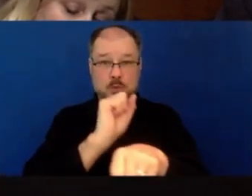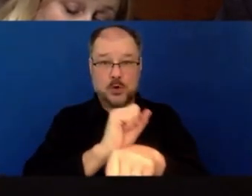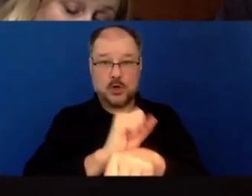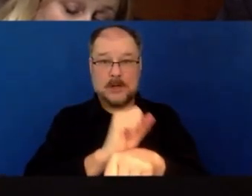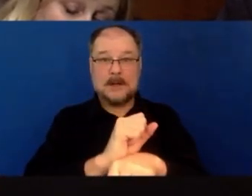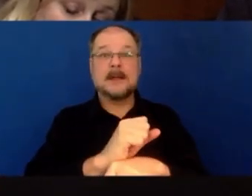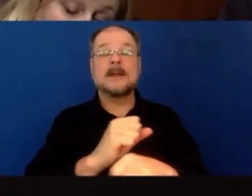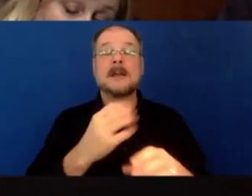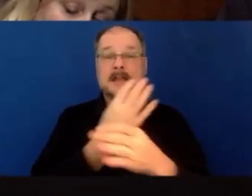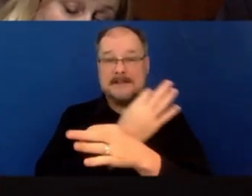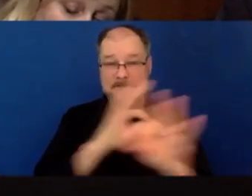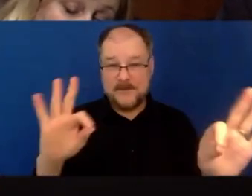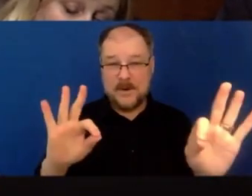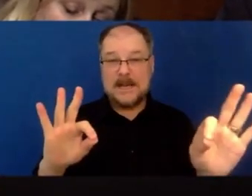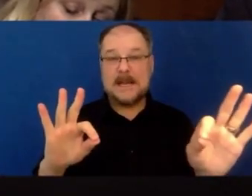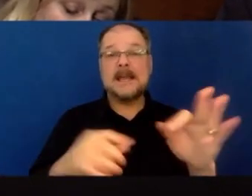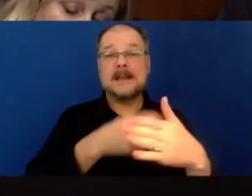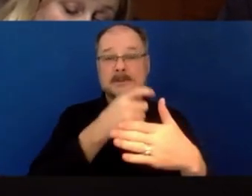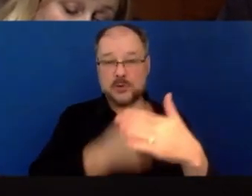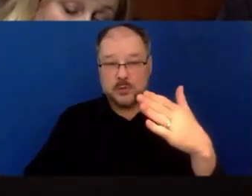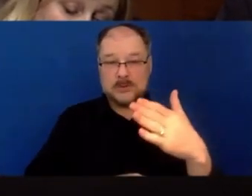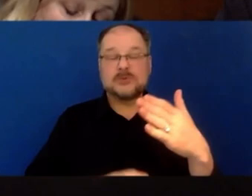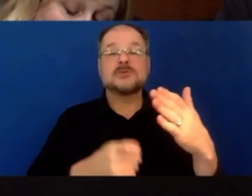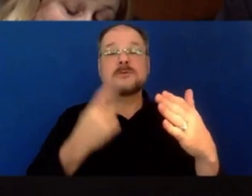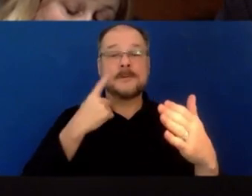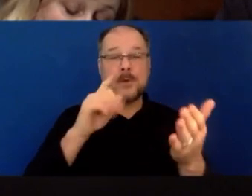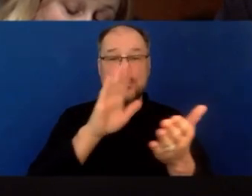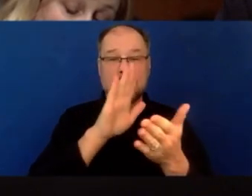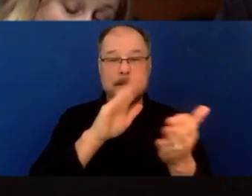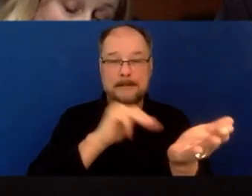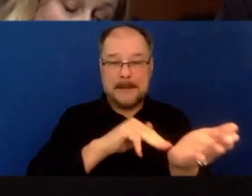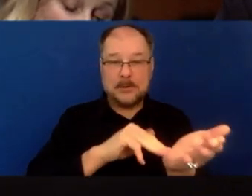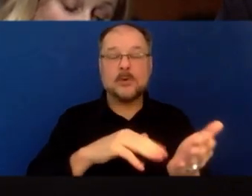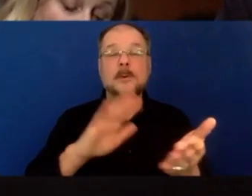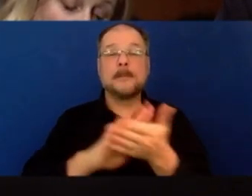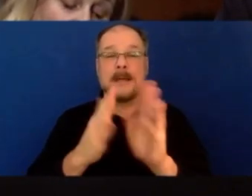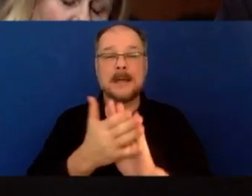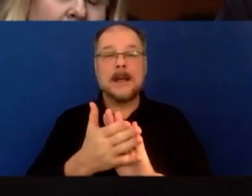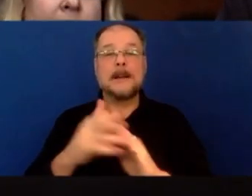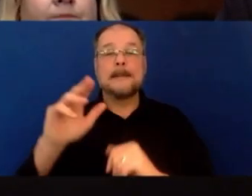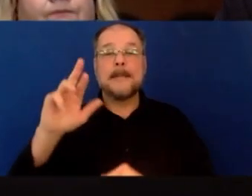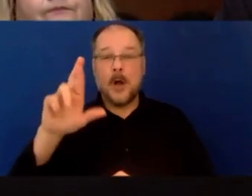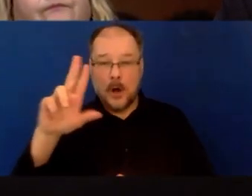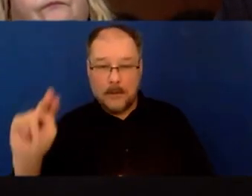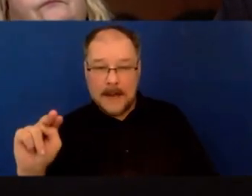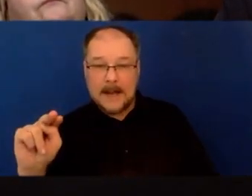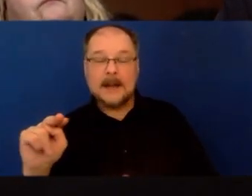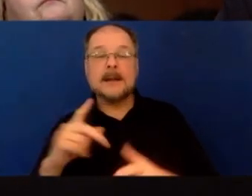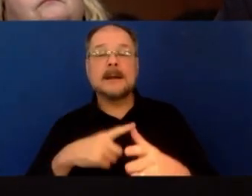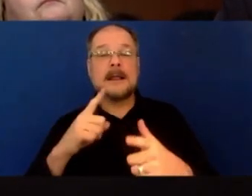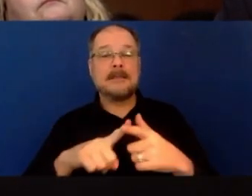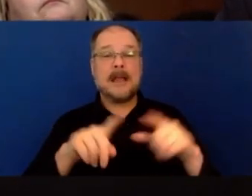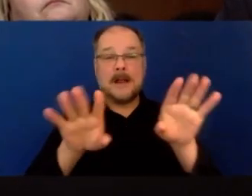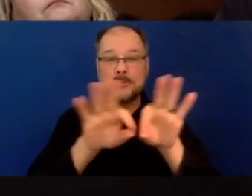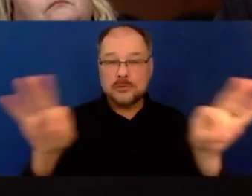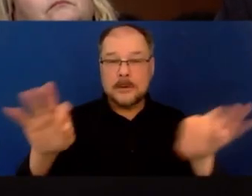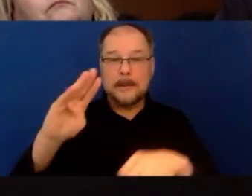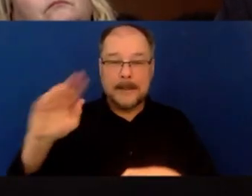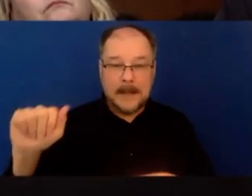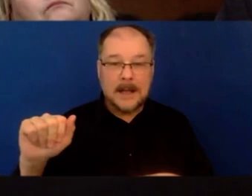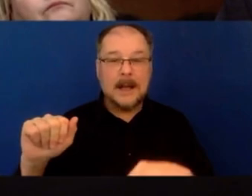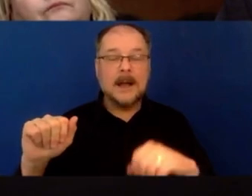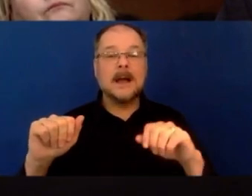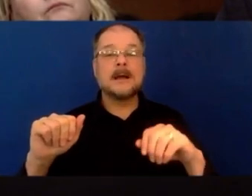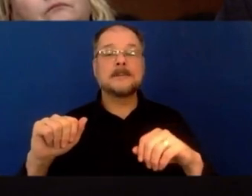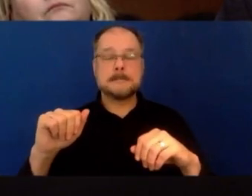become LPNs, associate degrees. And then now we're working with our university partners for them to be able to have bachelor's